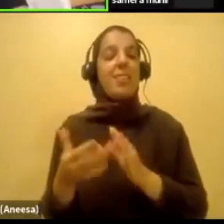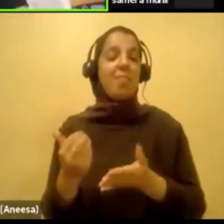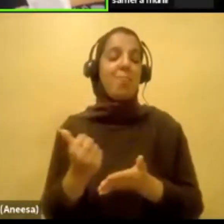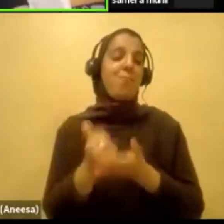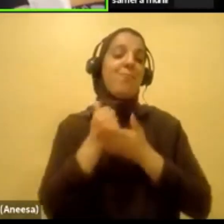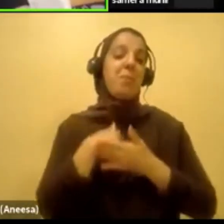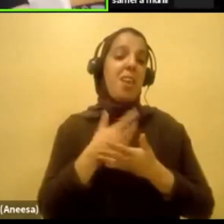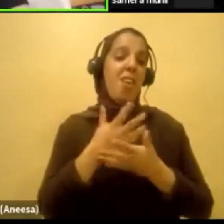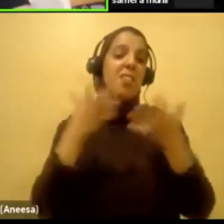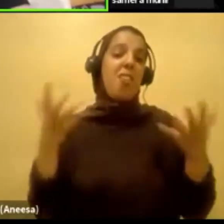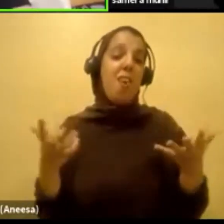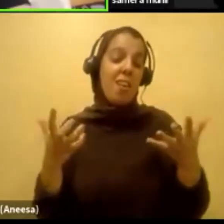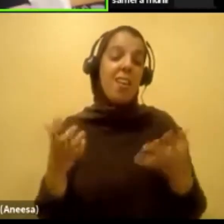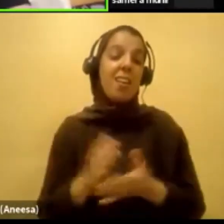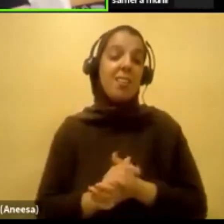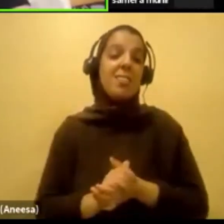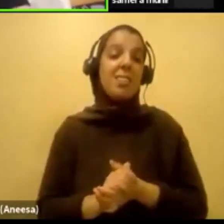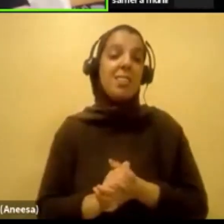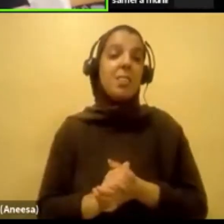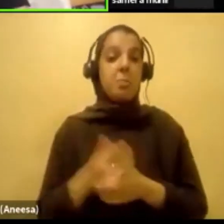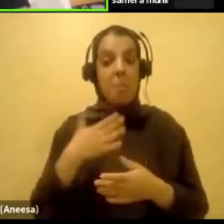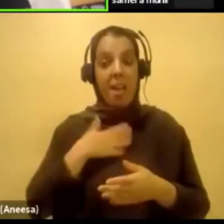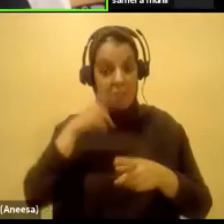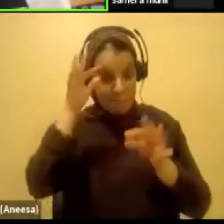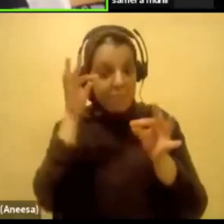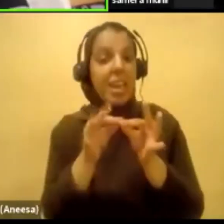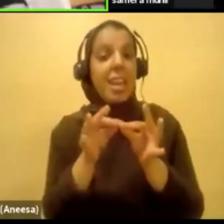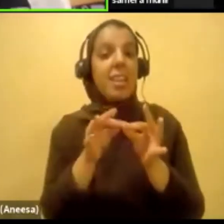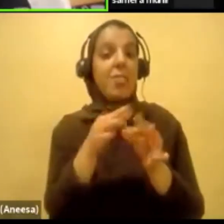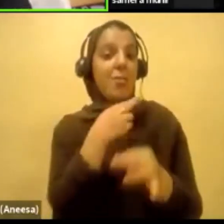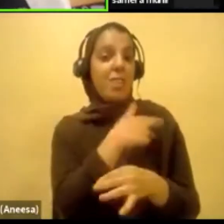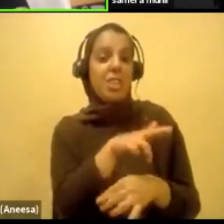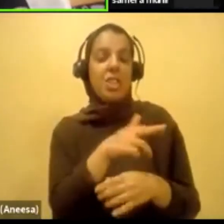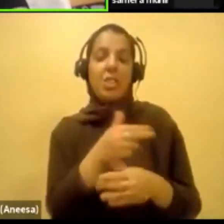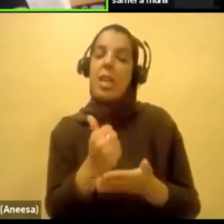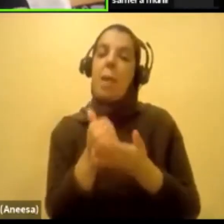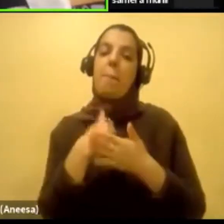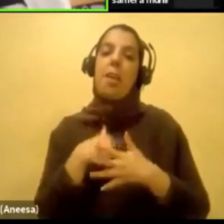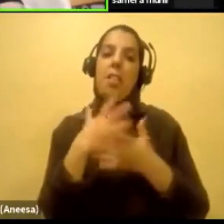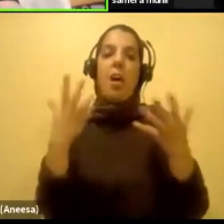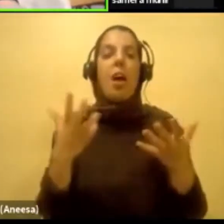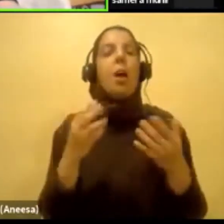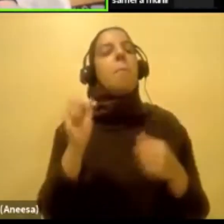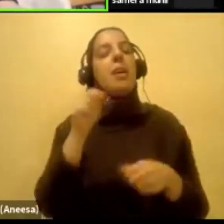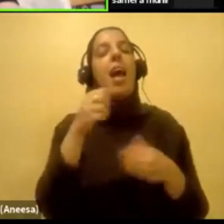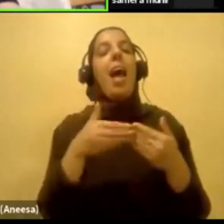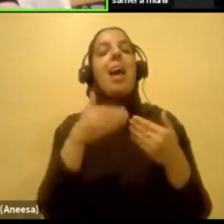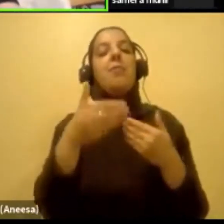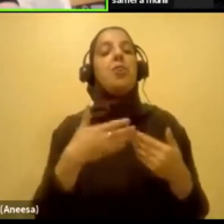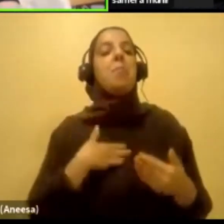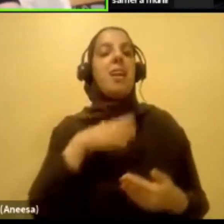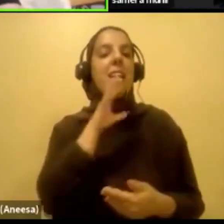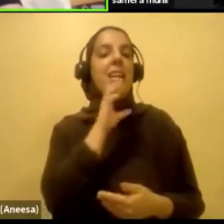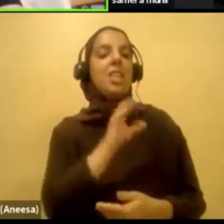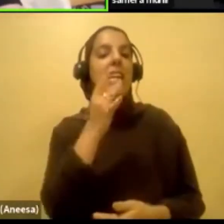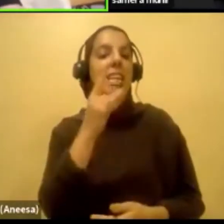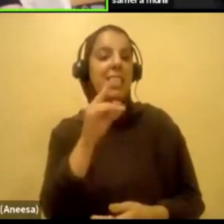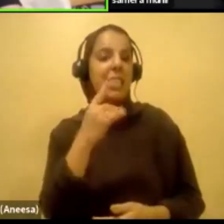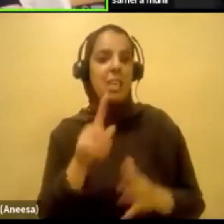having faith really helped me, but I guess to answer the question properly, after my 18th birthday. Yeah. It's when I was feeling a lot better.